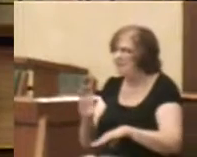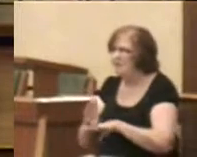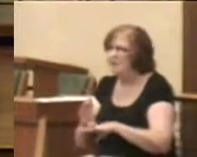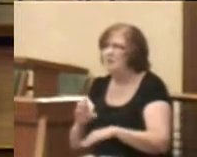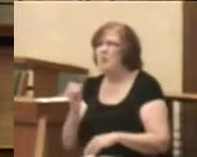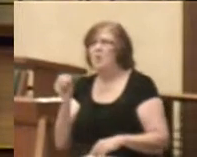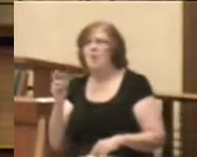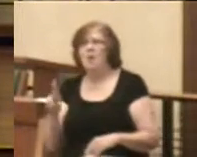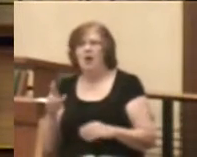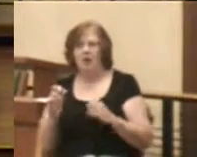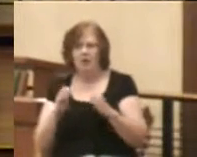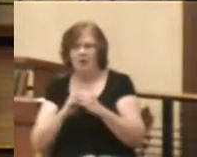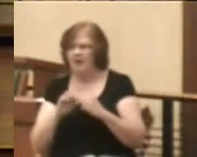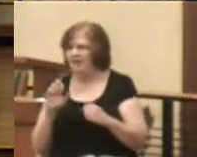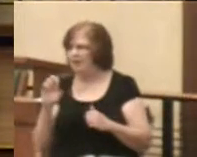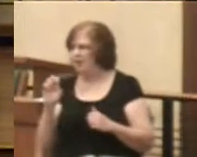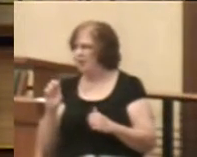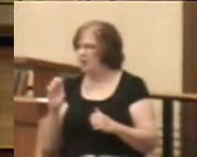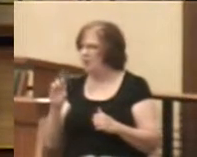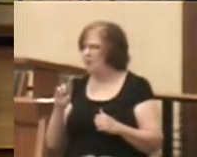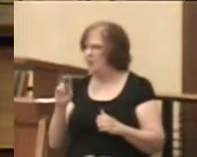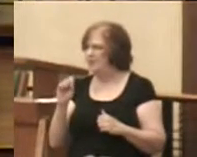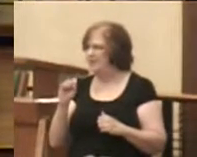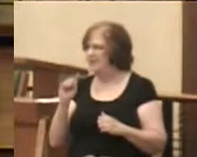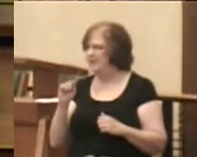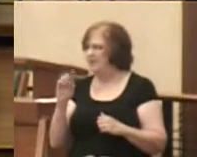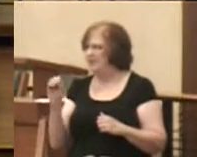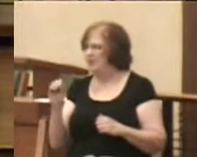or with Cristo Rey of Carolina.